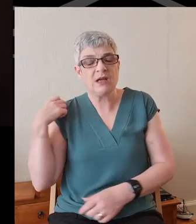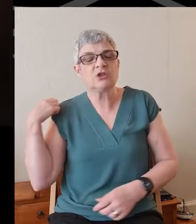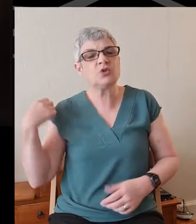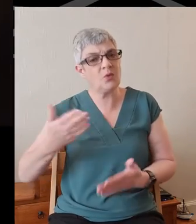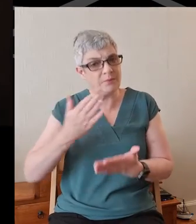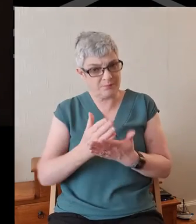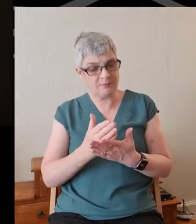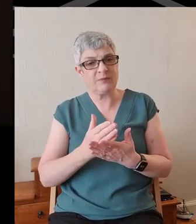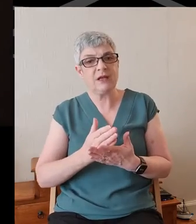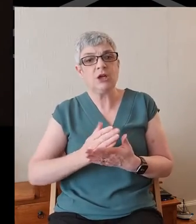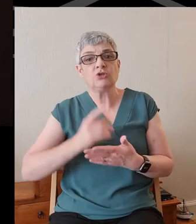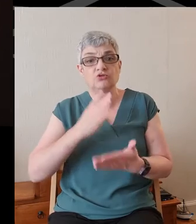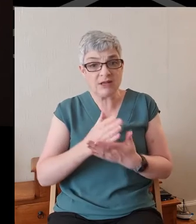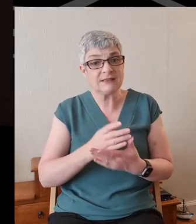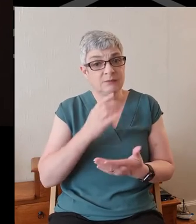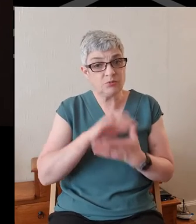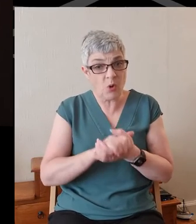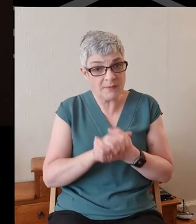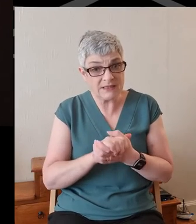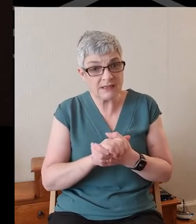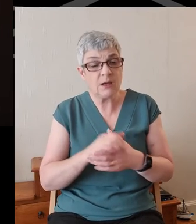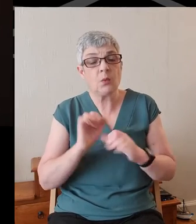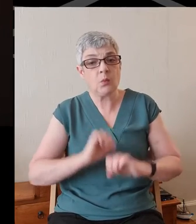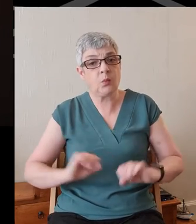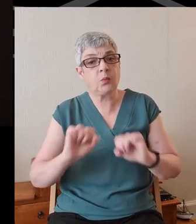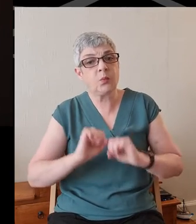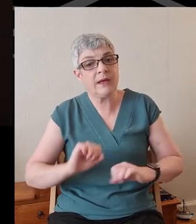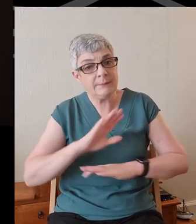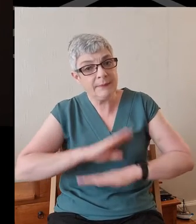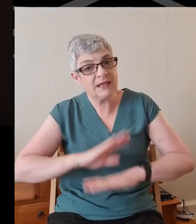trusting in these promises, he says, wait patiently.